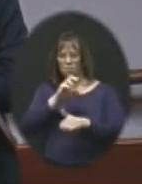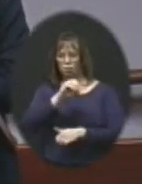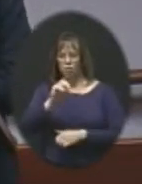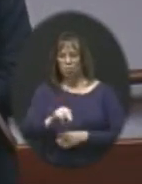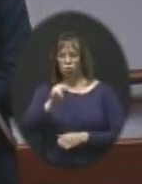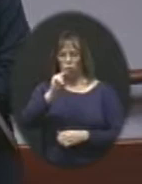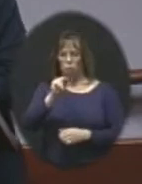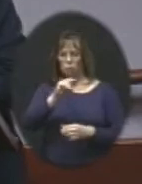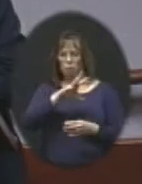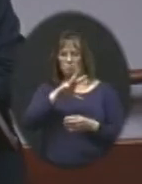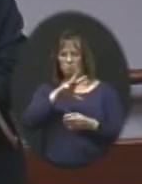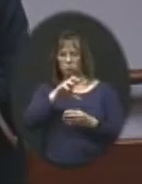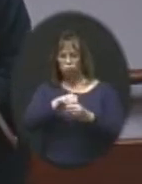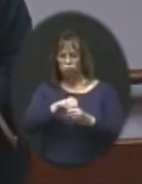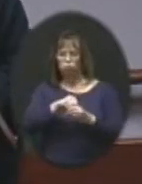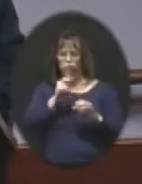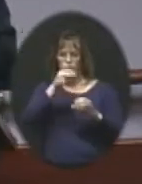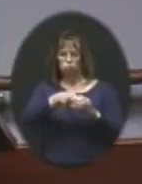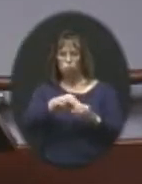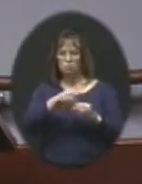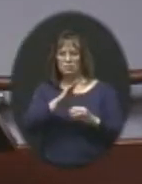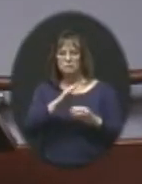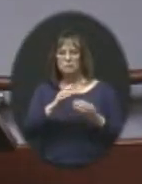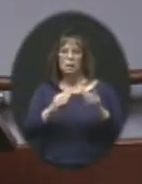to be in this elite band. Congratulations, Megan.